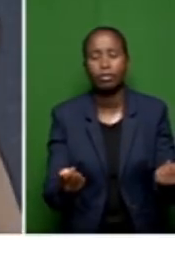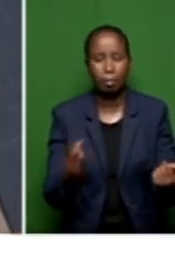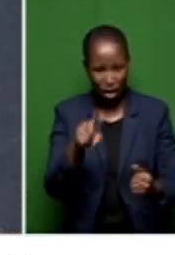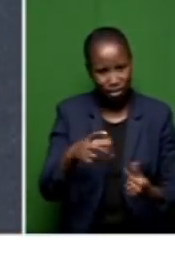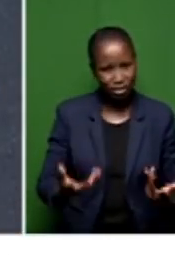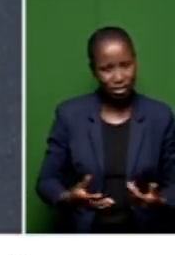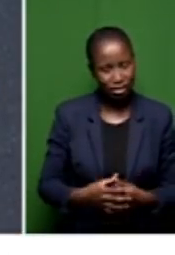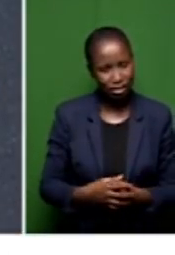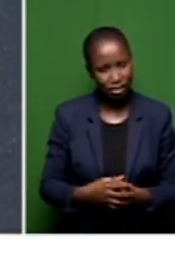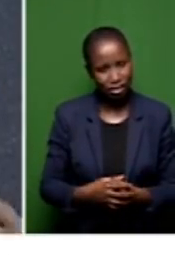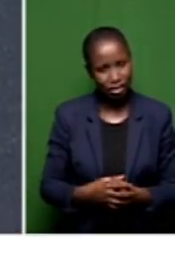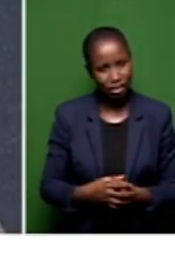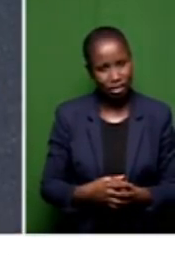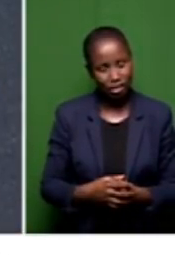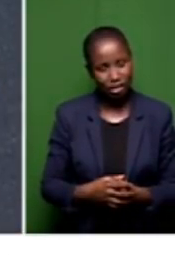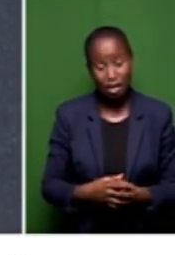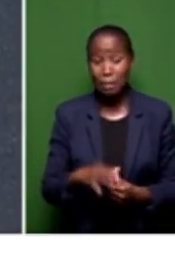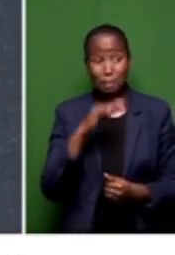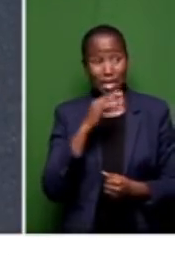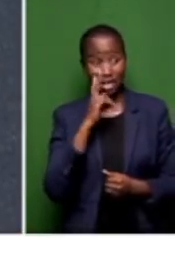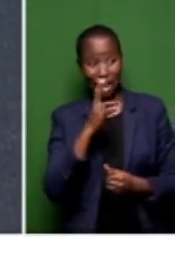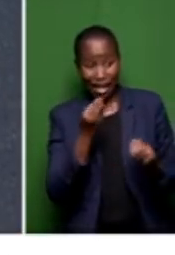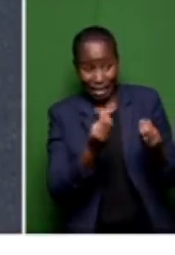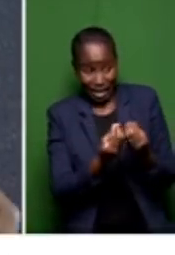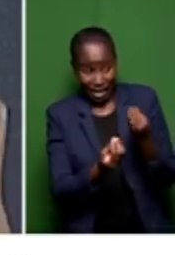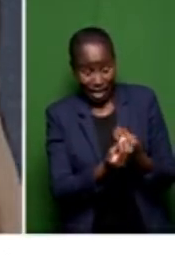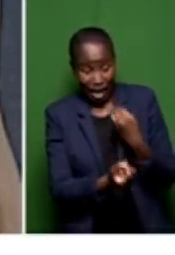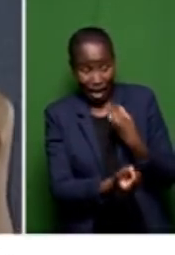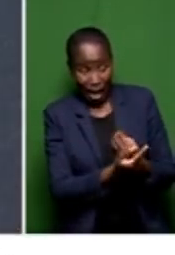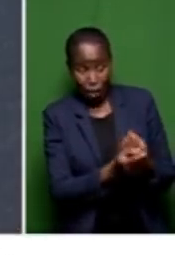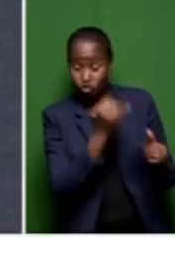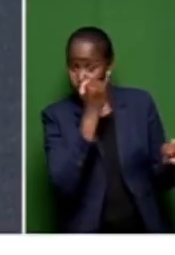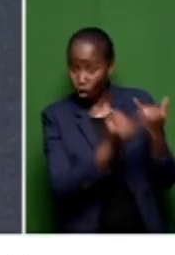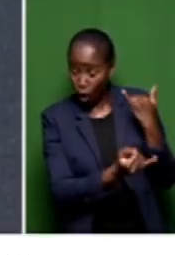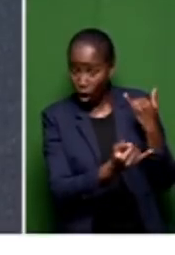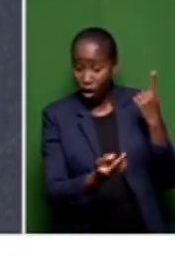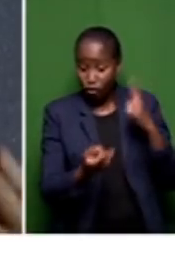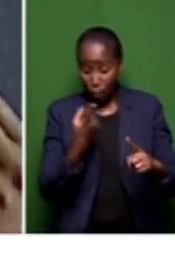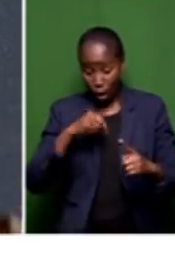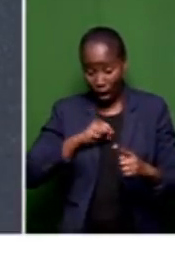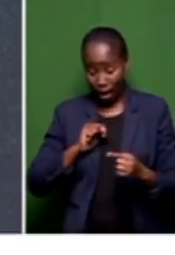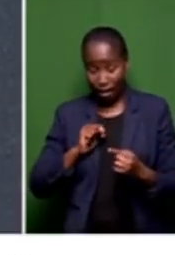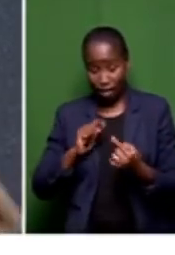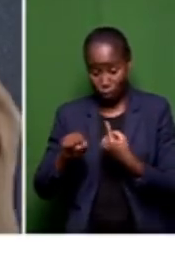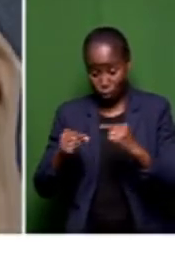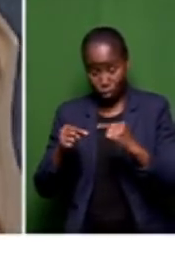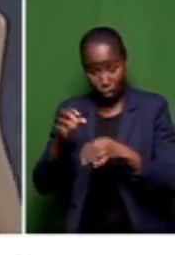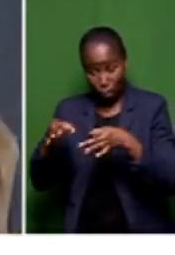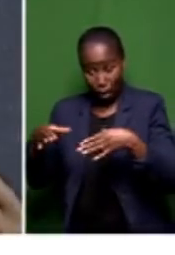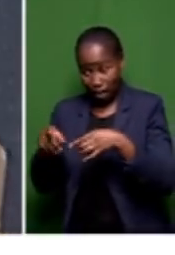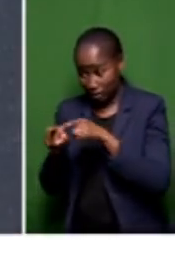What is broken is not us as opposition parties, but the administration in all